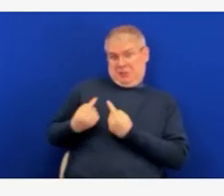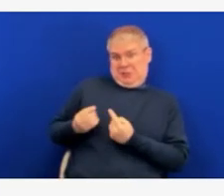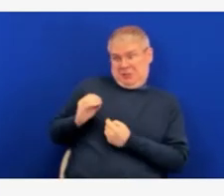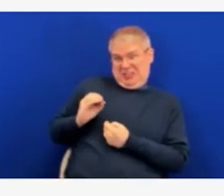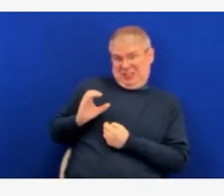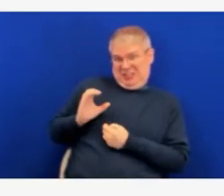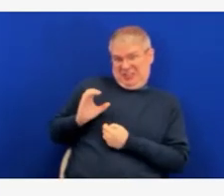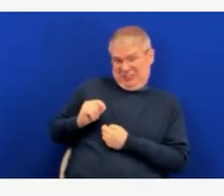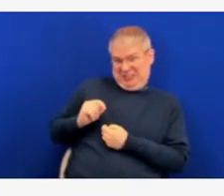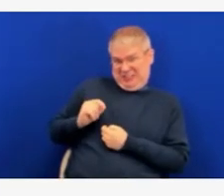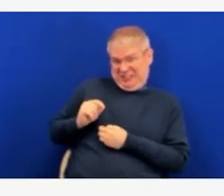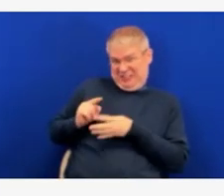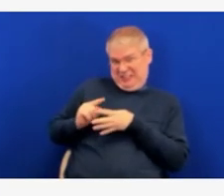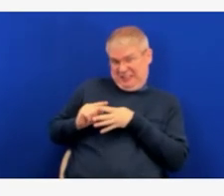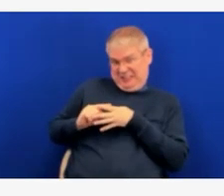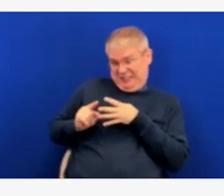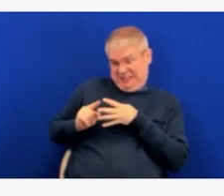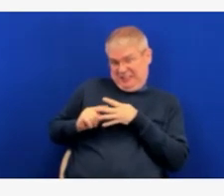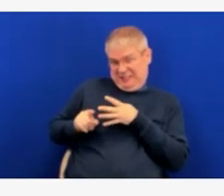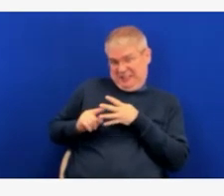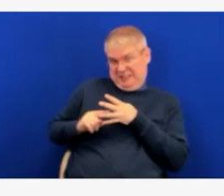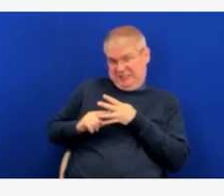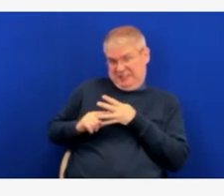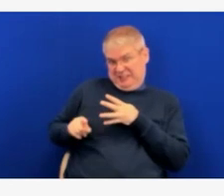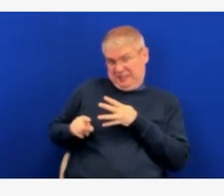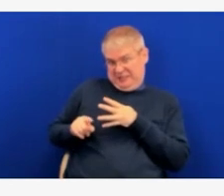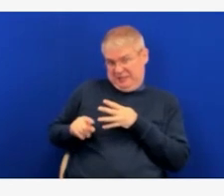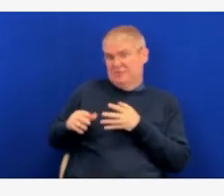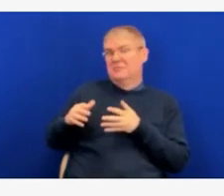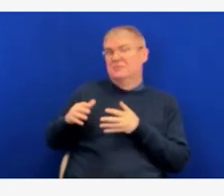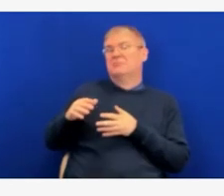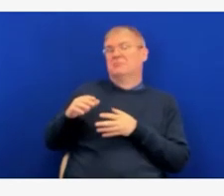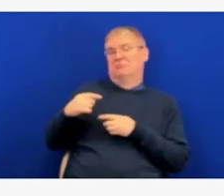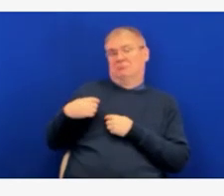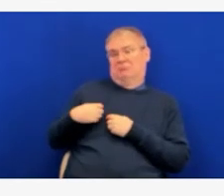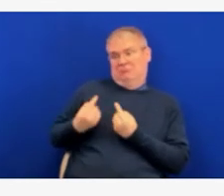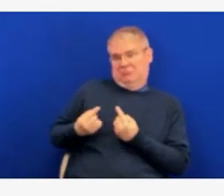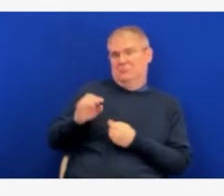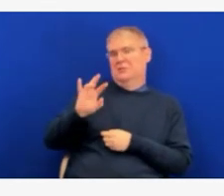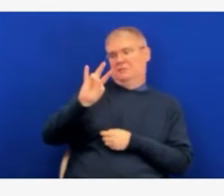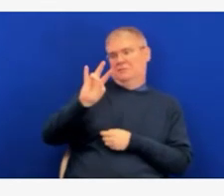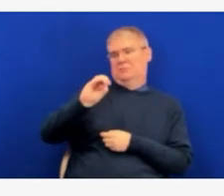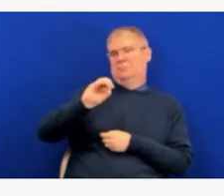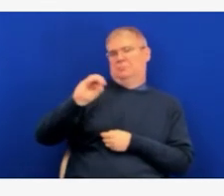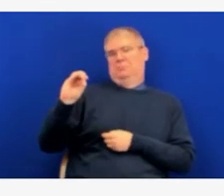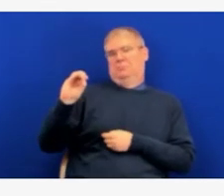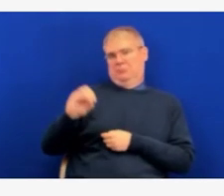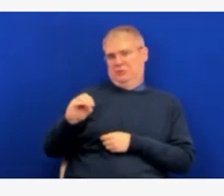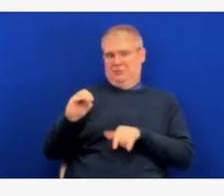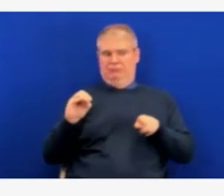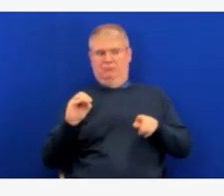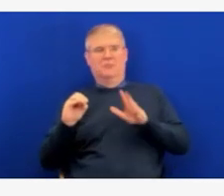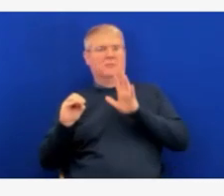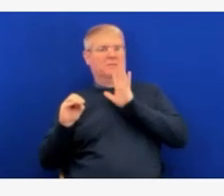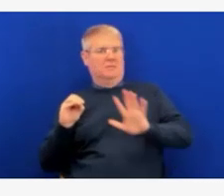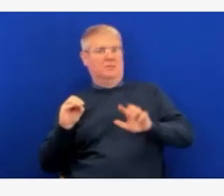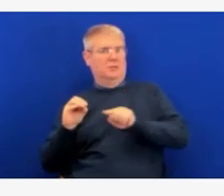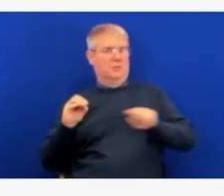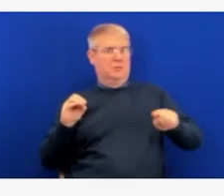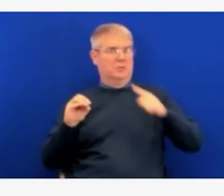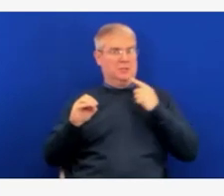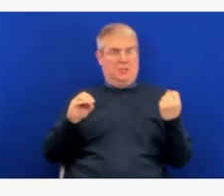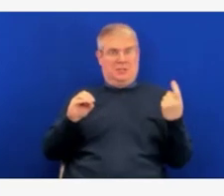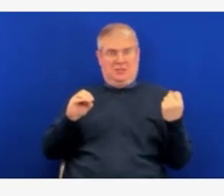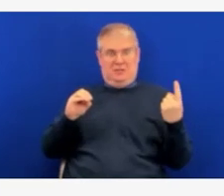So while things are looking up right now and we are seeing declines in cases, there is certainly an opportunity for improvement and to